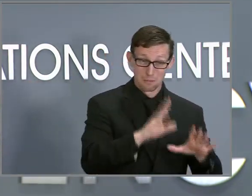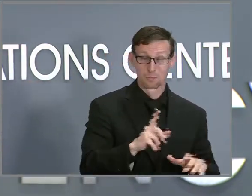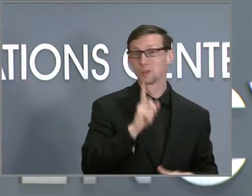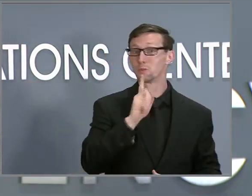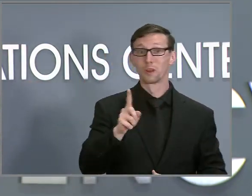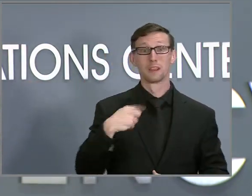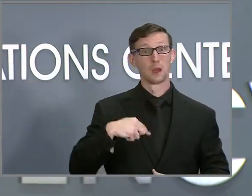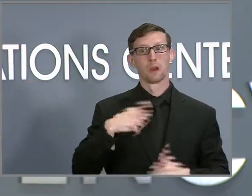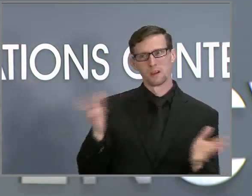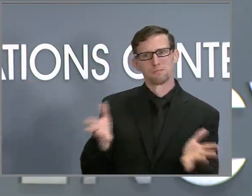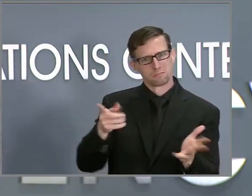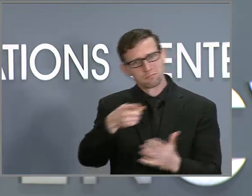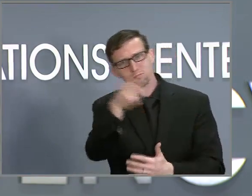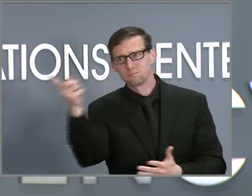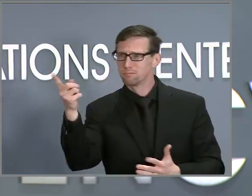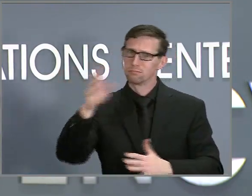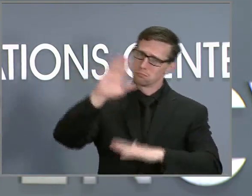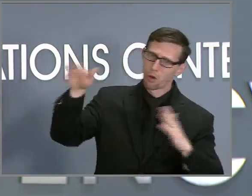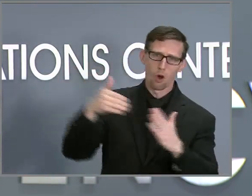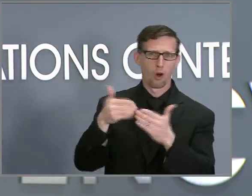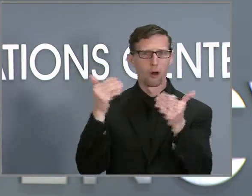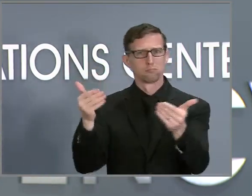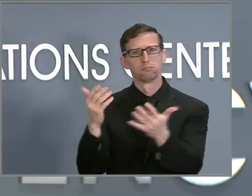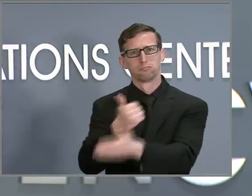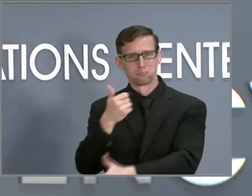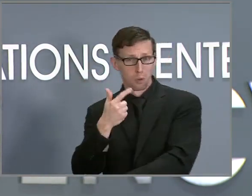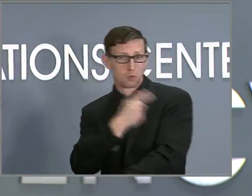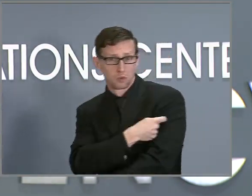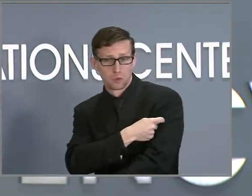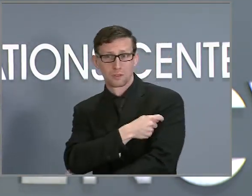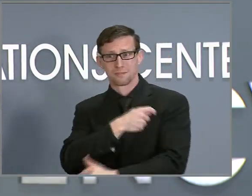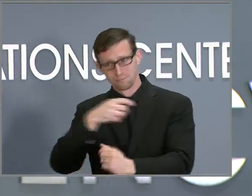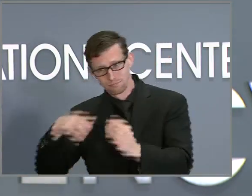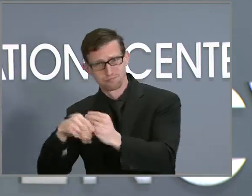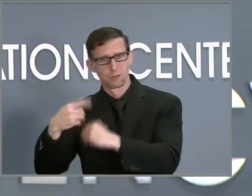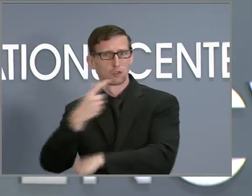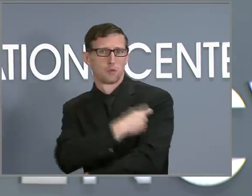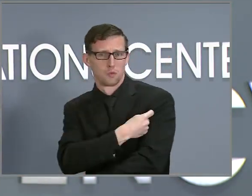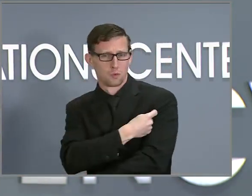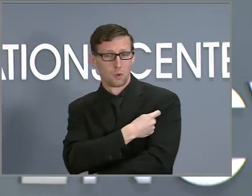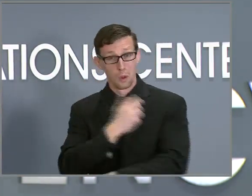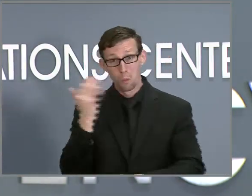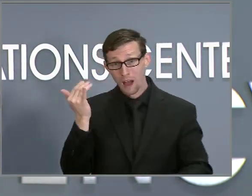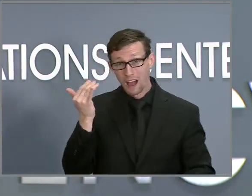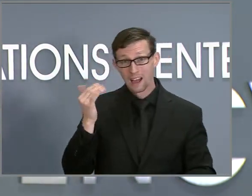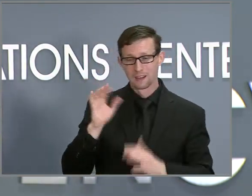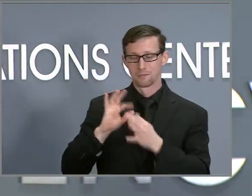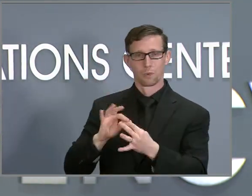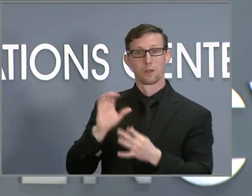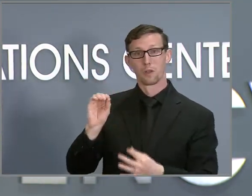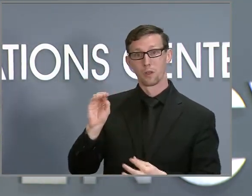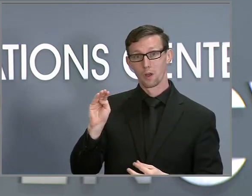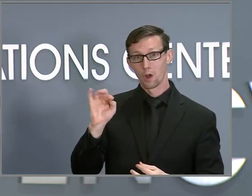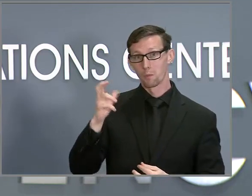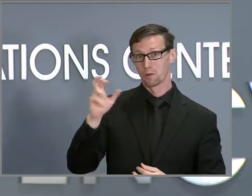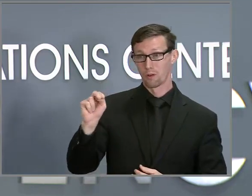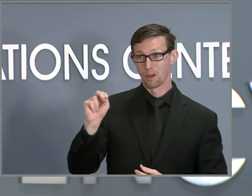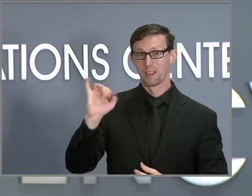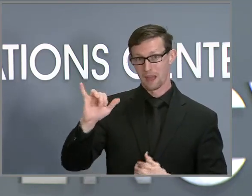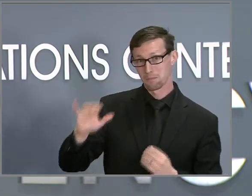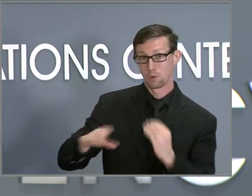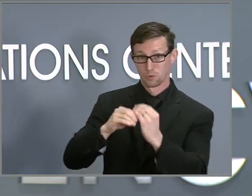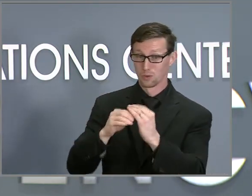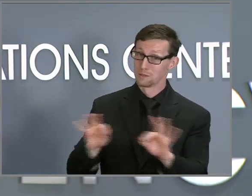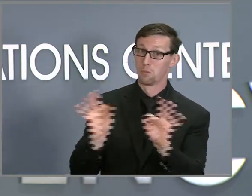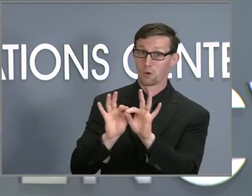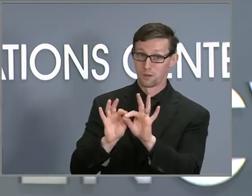to to get boosters because we know that with this Omicron variant, a booster is so much more important. Particularly in prisons, I know